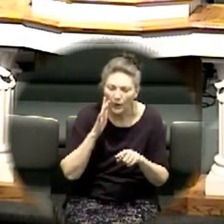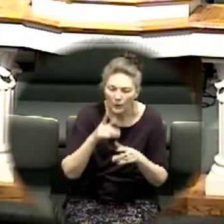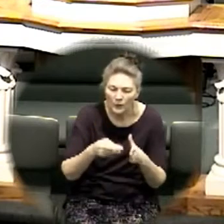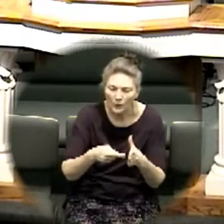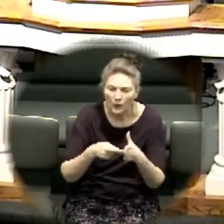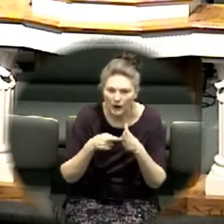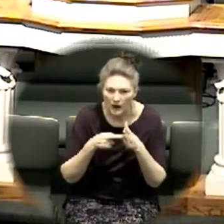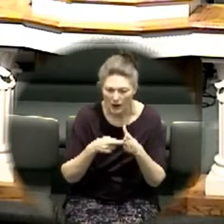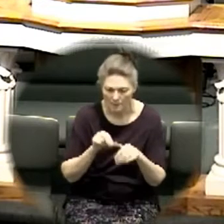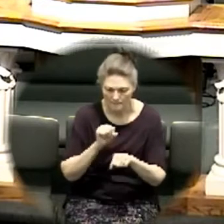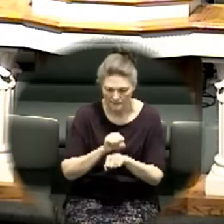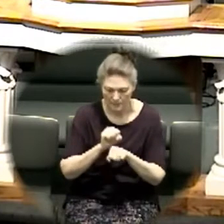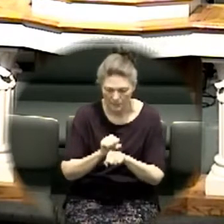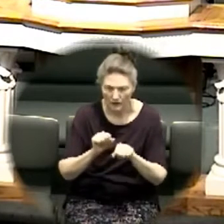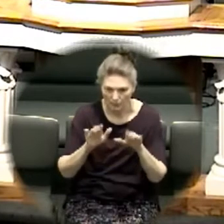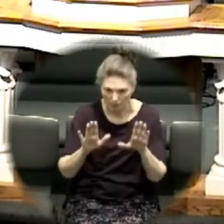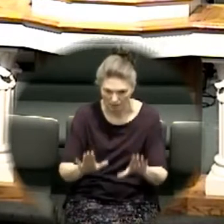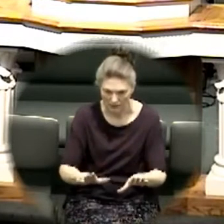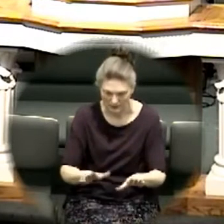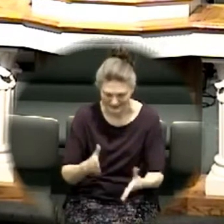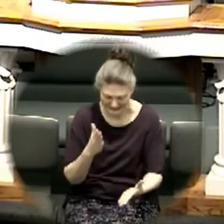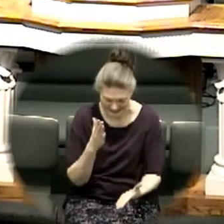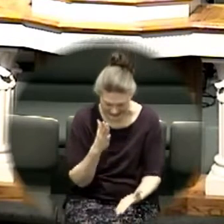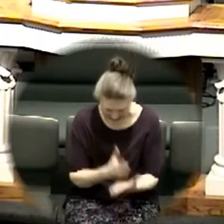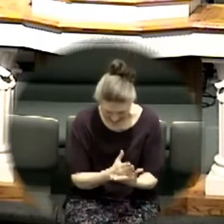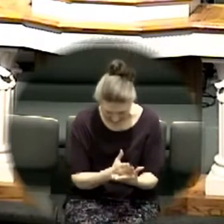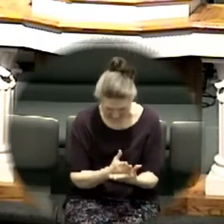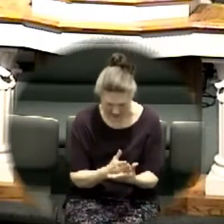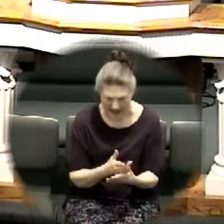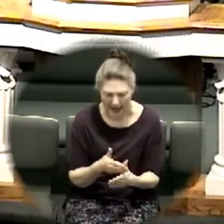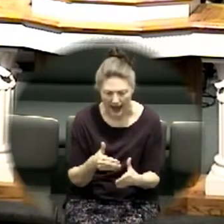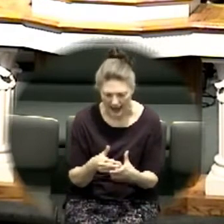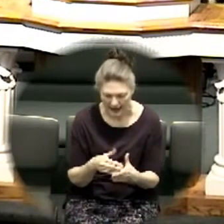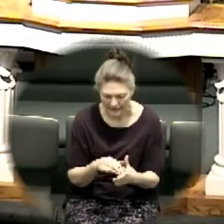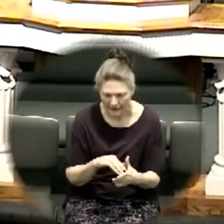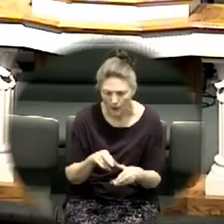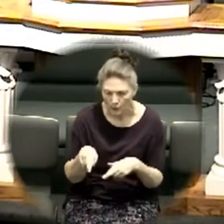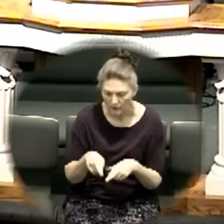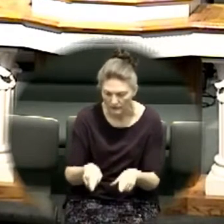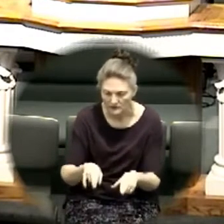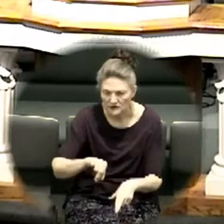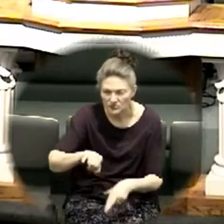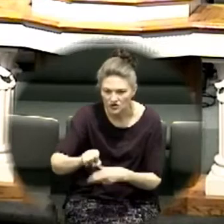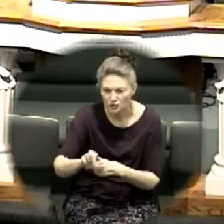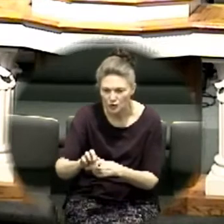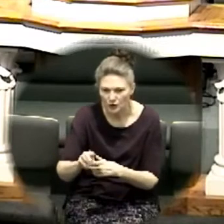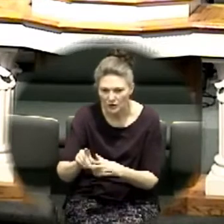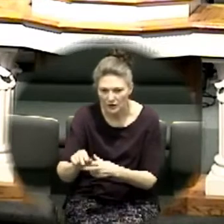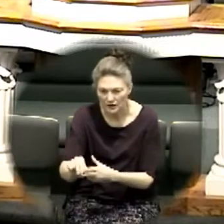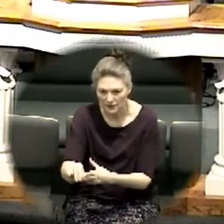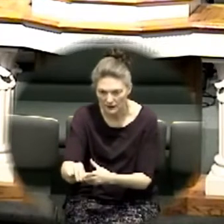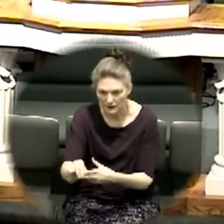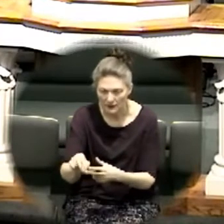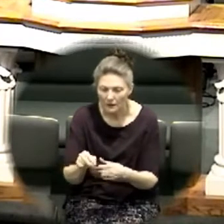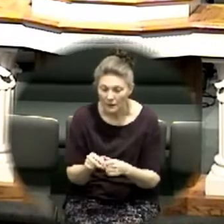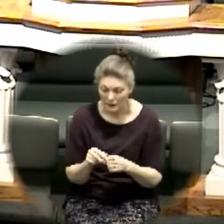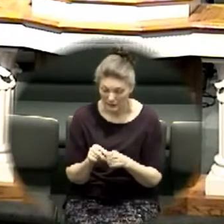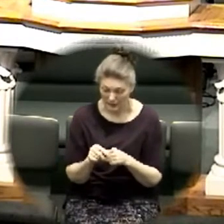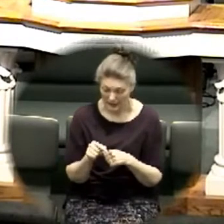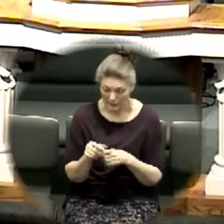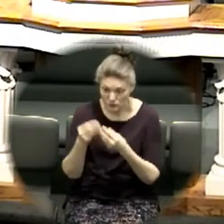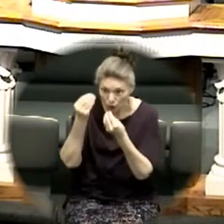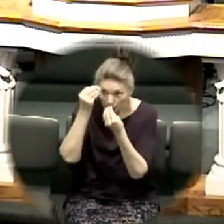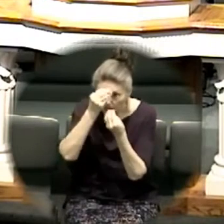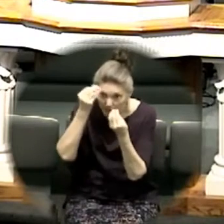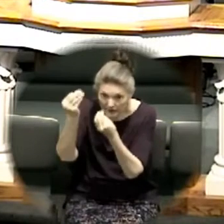it was the ark and obedience that cleared the way it wasn't just having